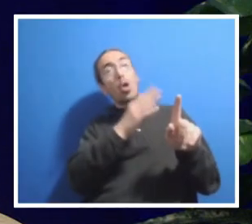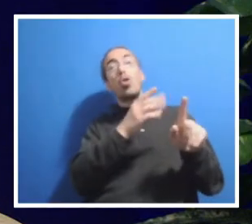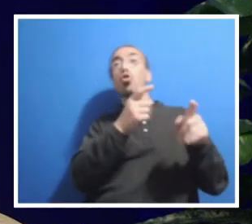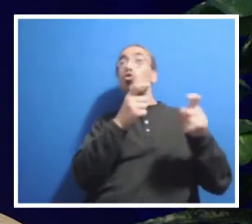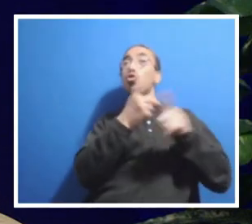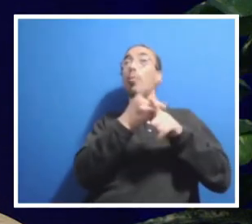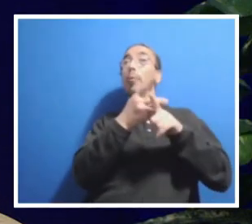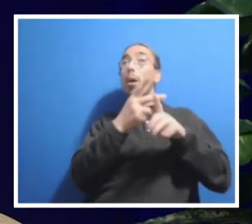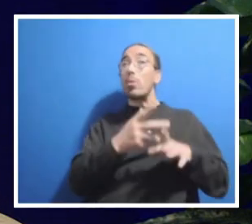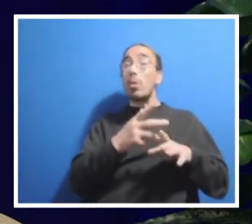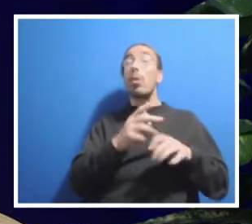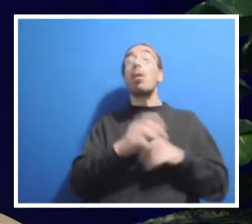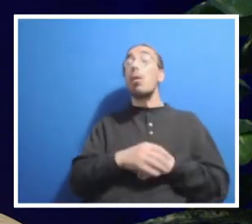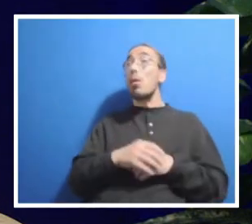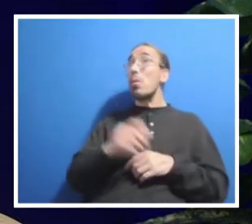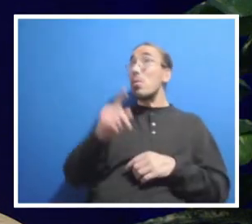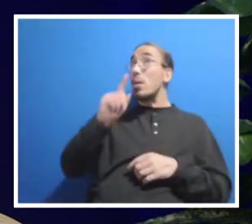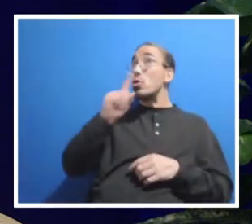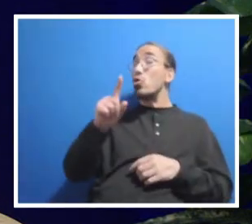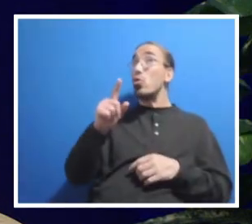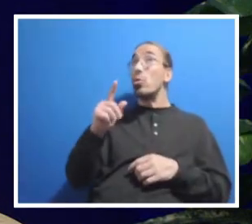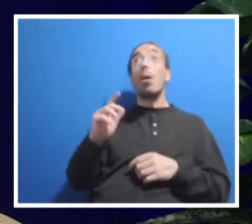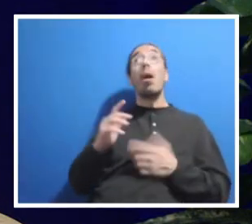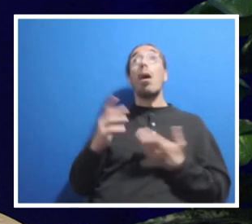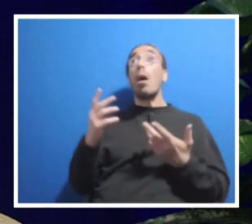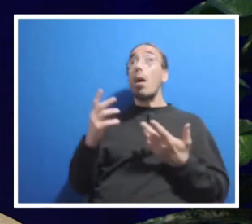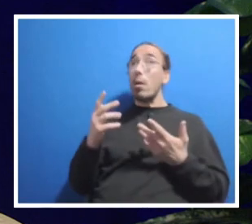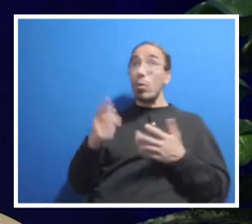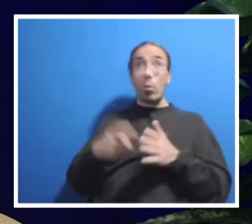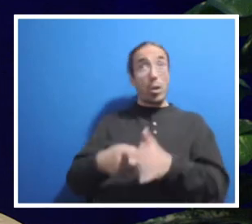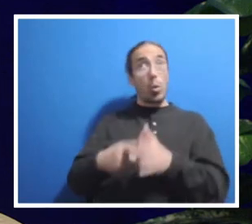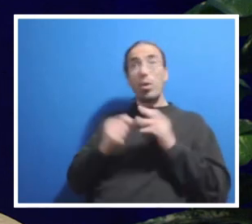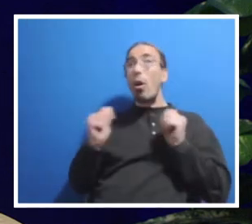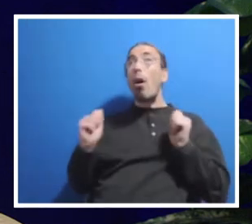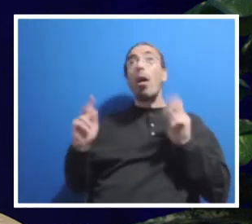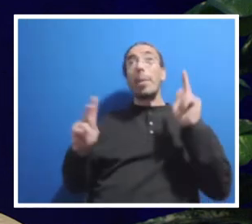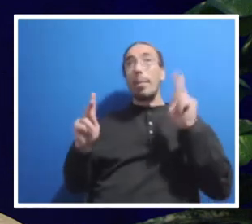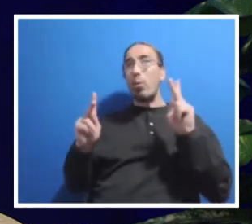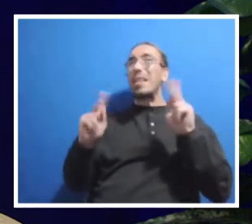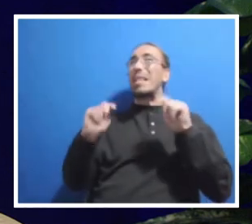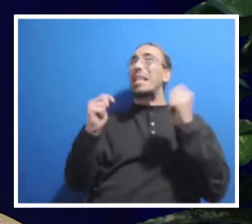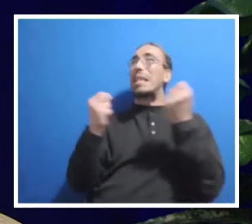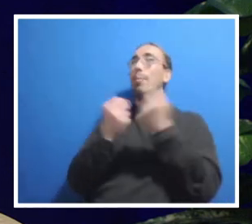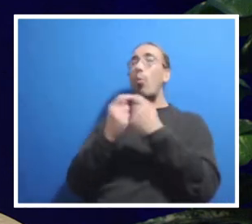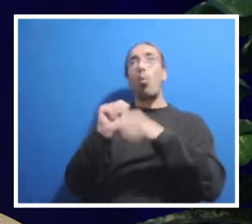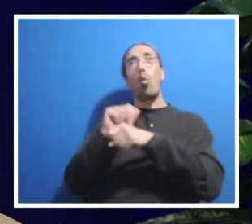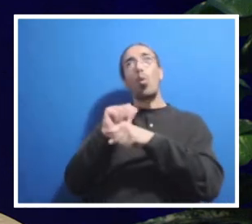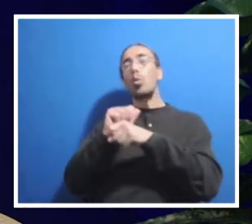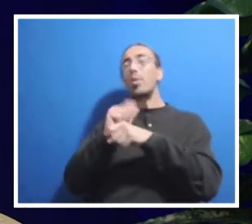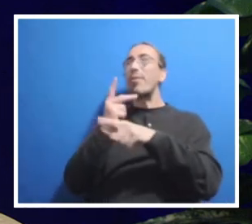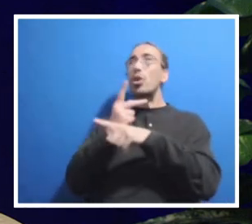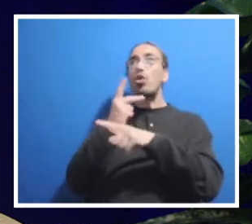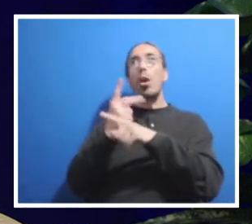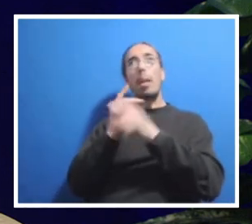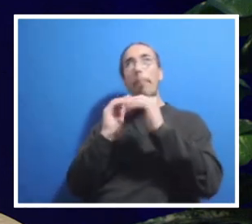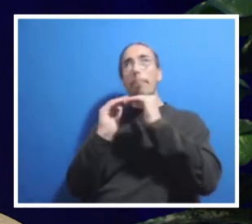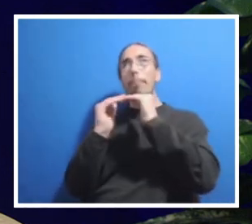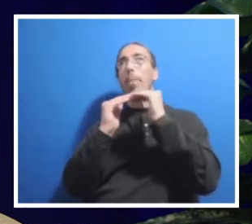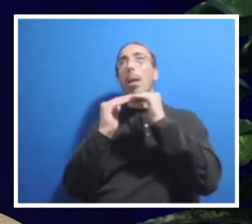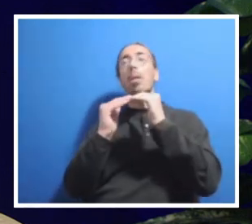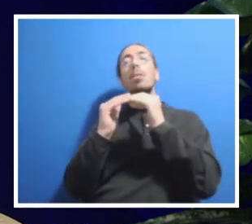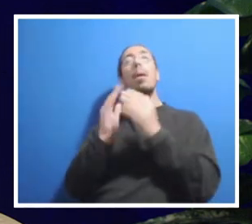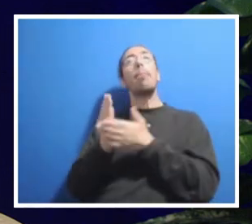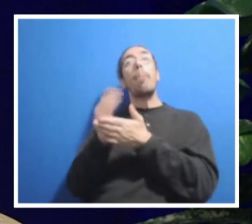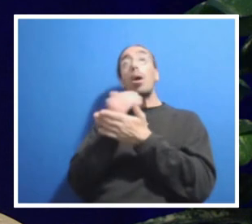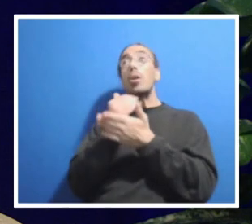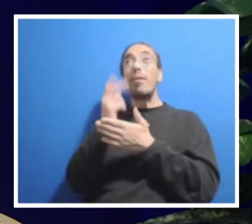I should have said earlier, this is going to take all of us working together to get to a balanced budget. I've met with a variety of